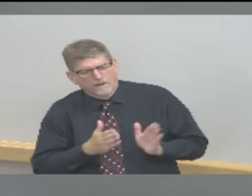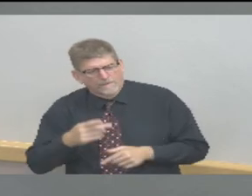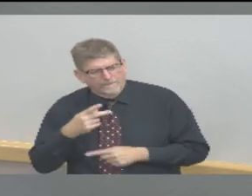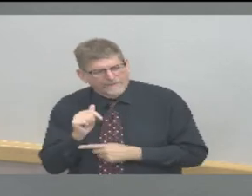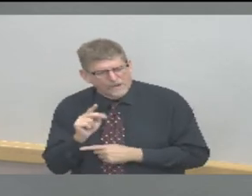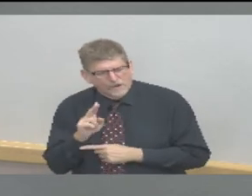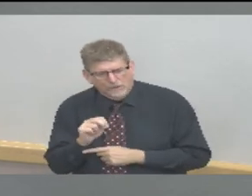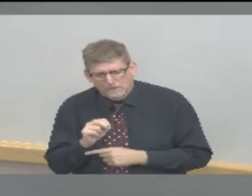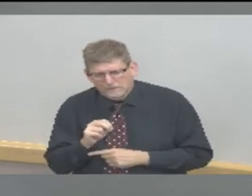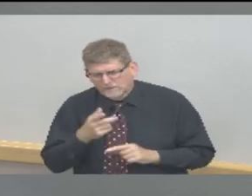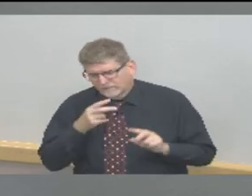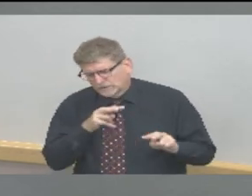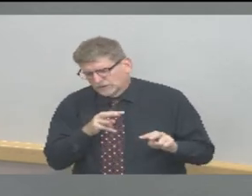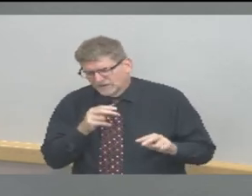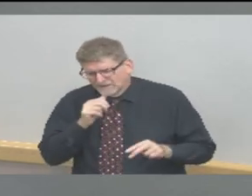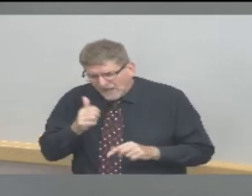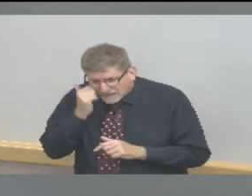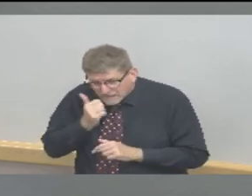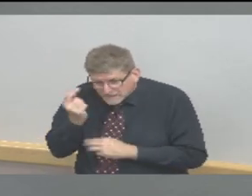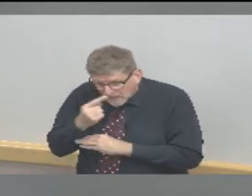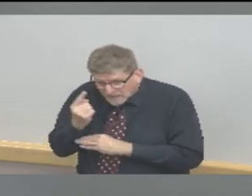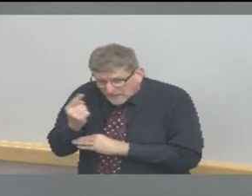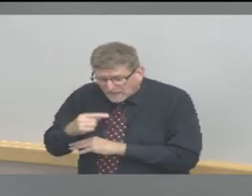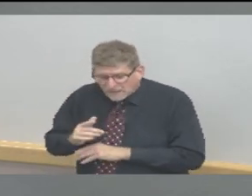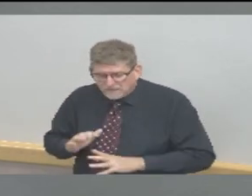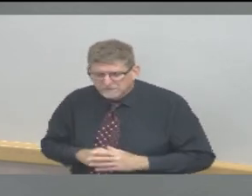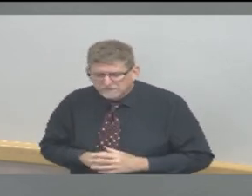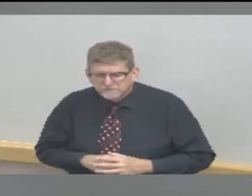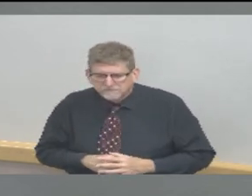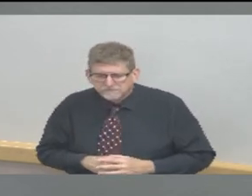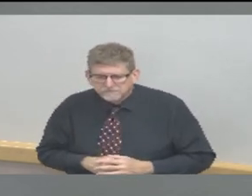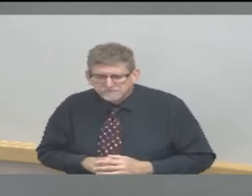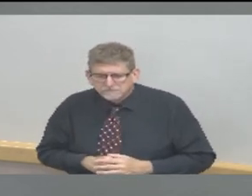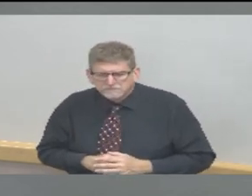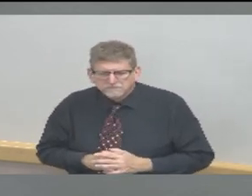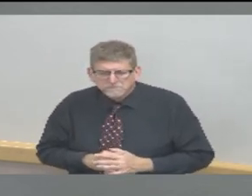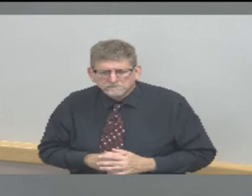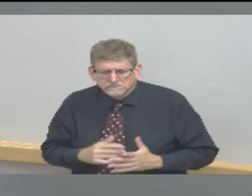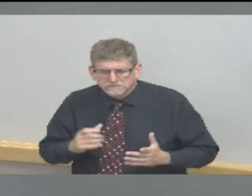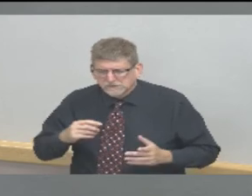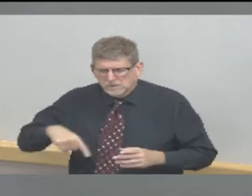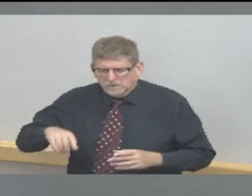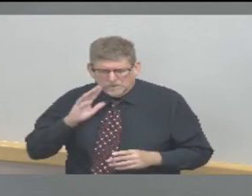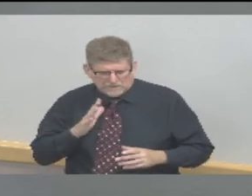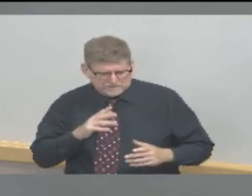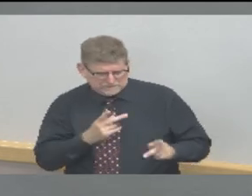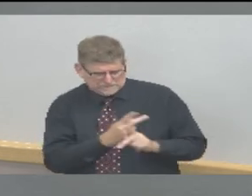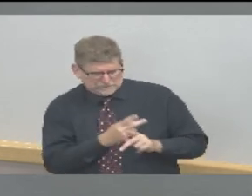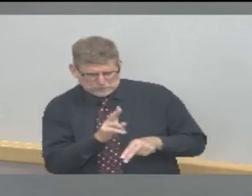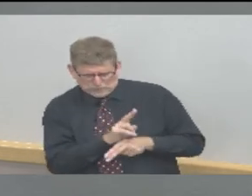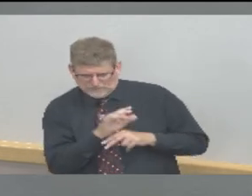that into consideration as we make our decisions and come up with our plans.